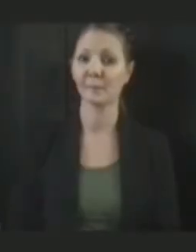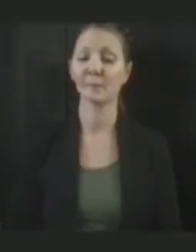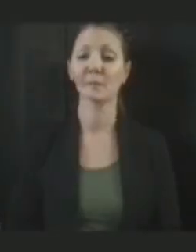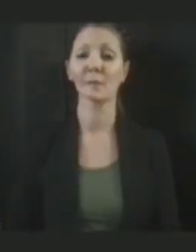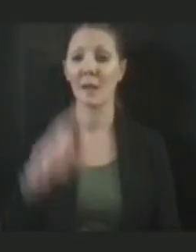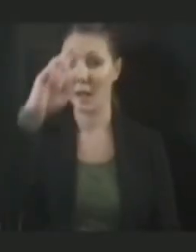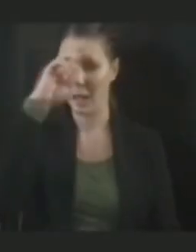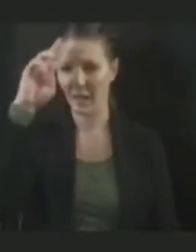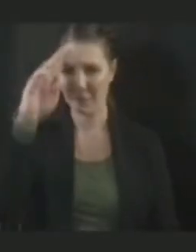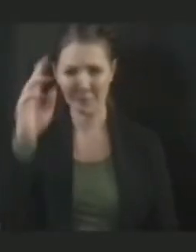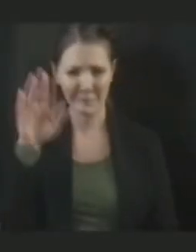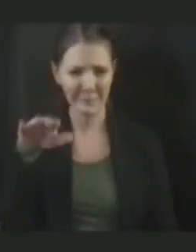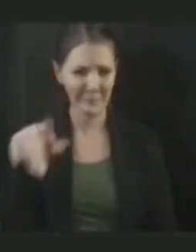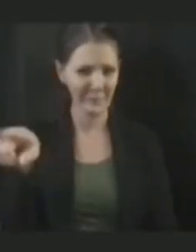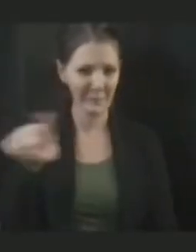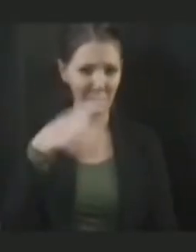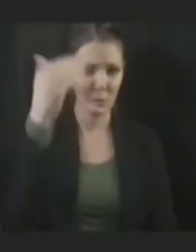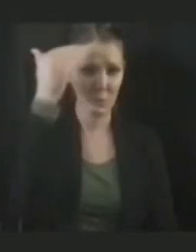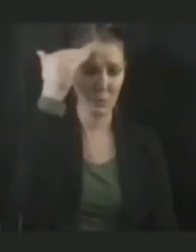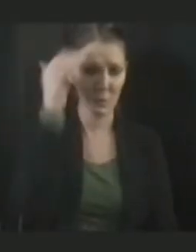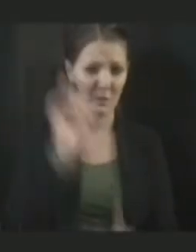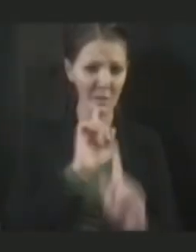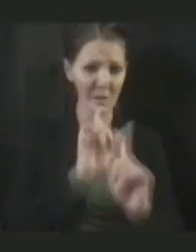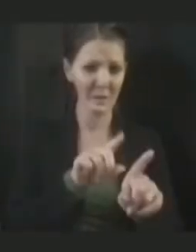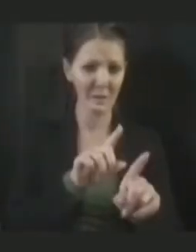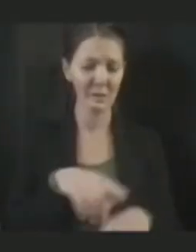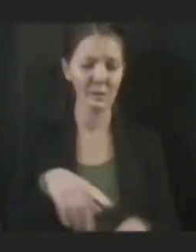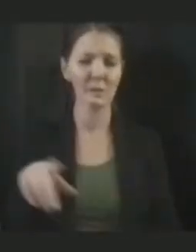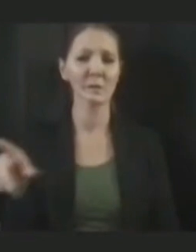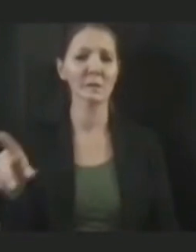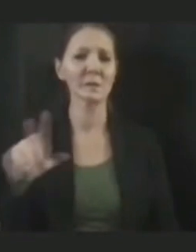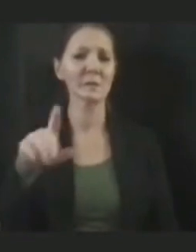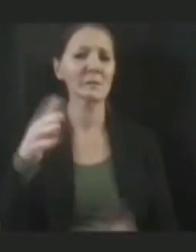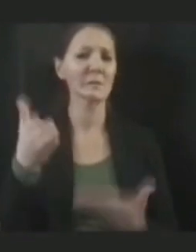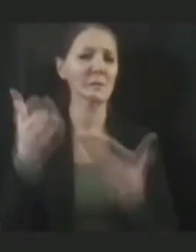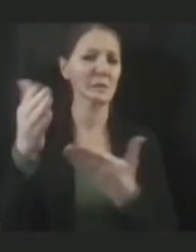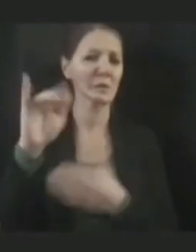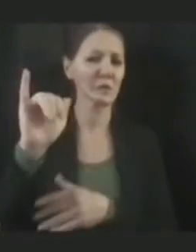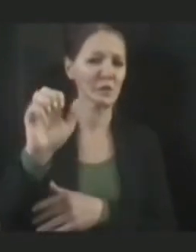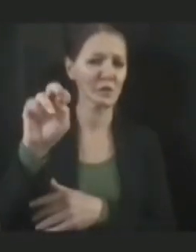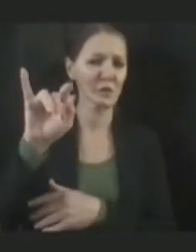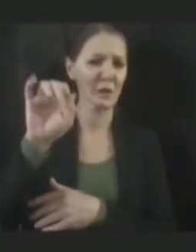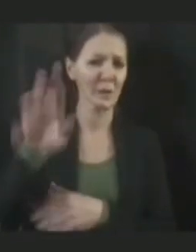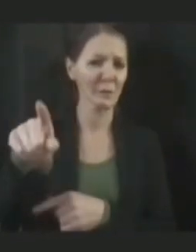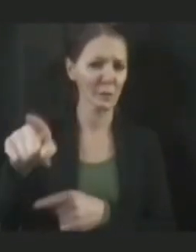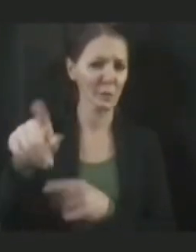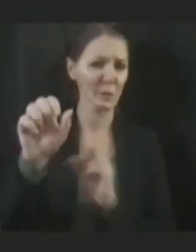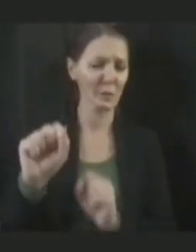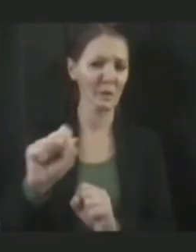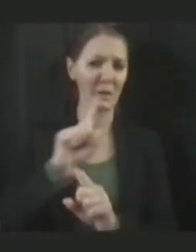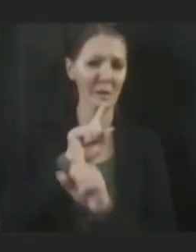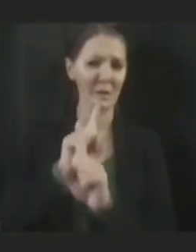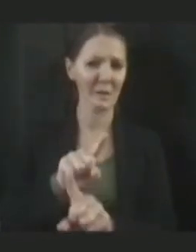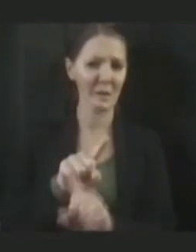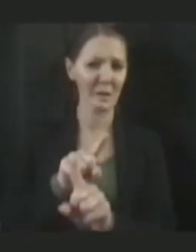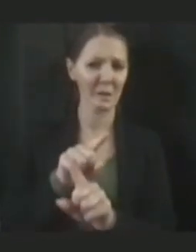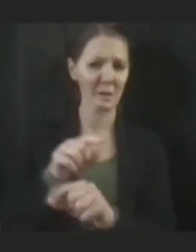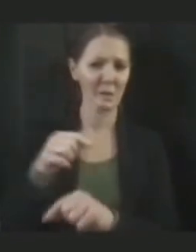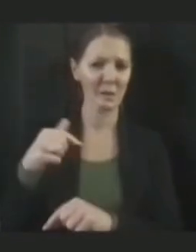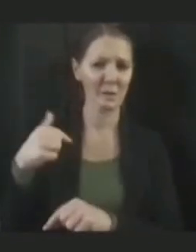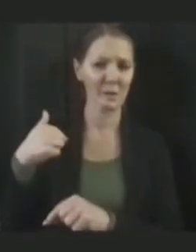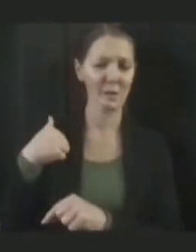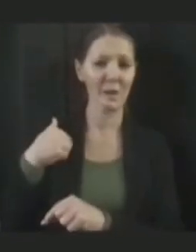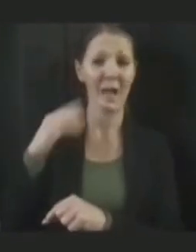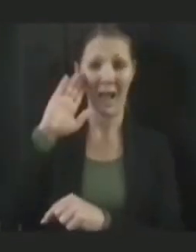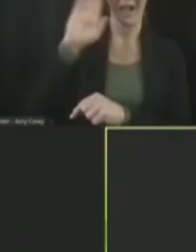Hospitals, do you guys know? Yeah, Jennifer, you may want to take that. I'll just give a high level that it varies from facility to